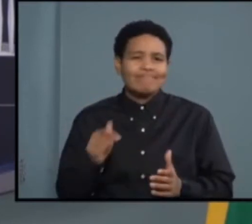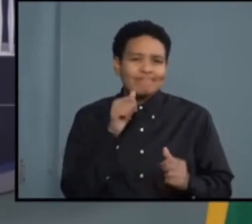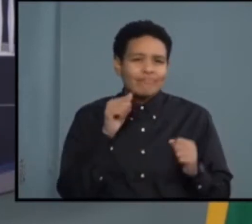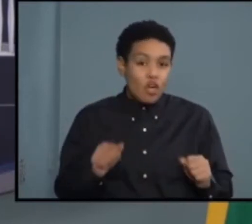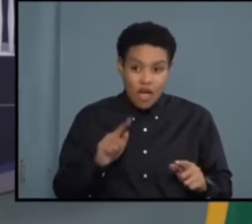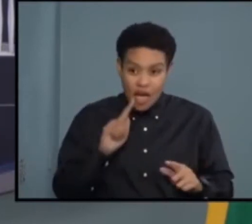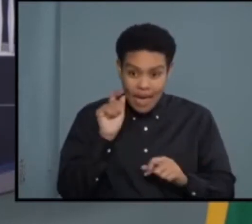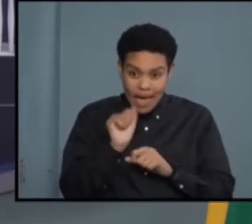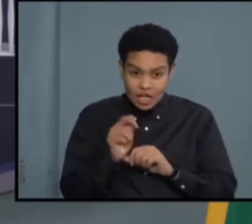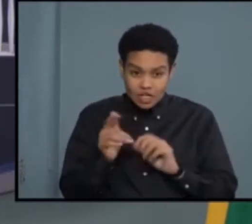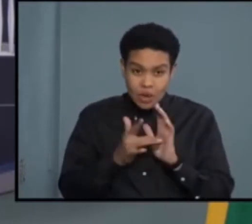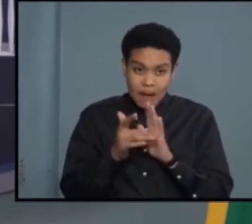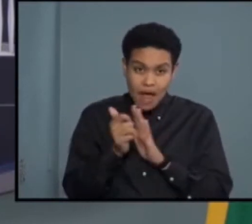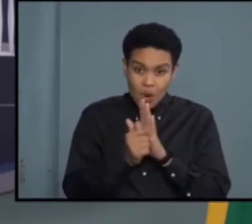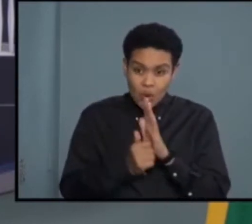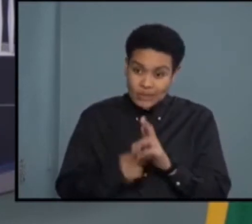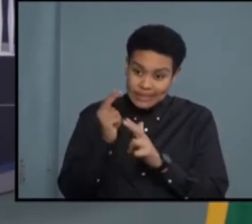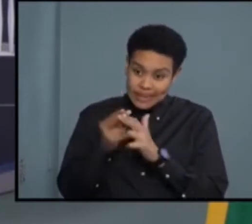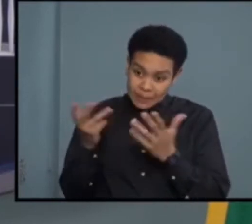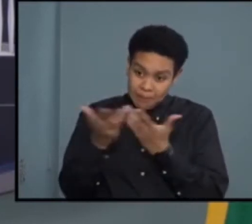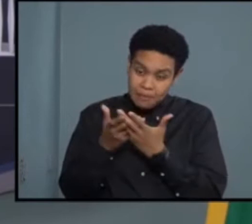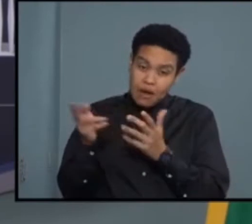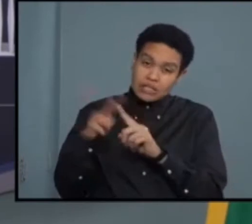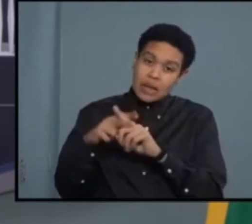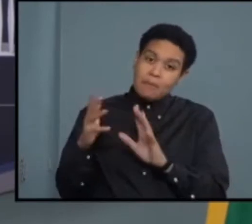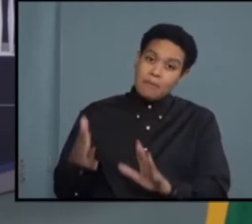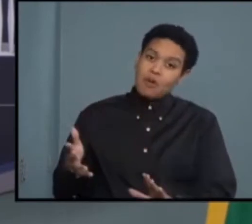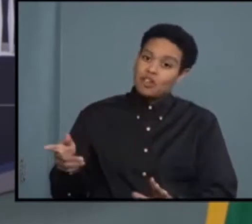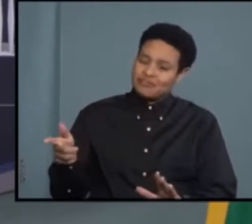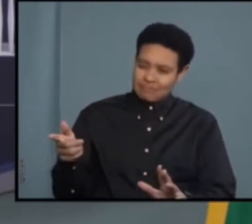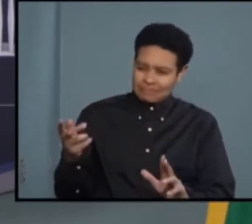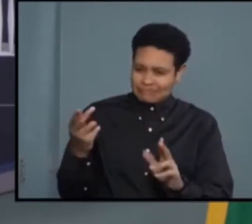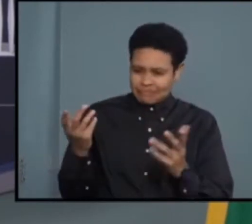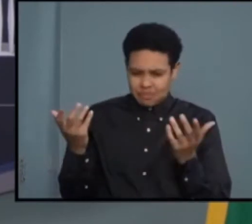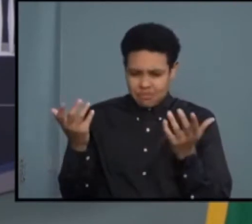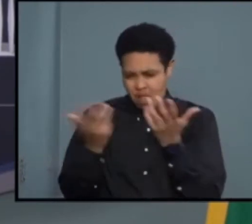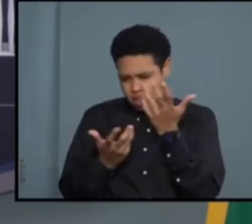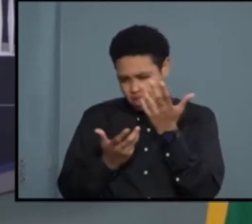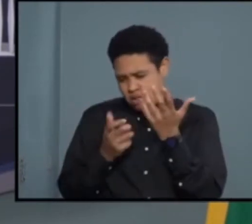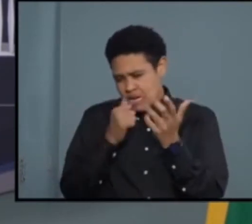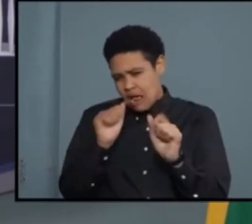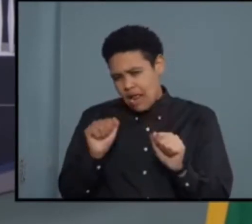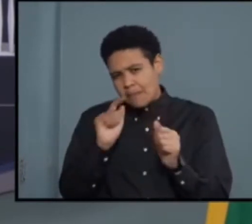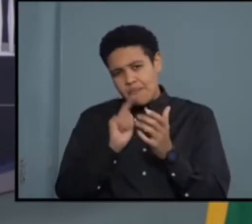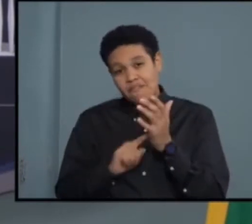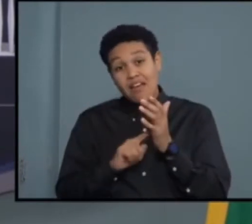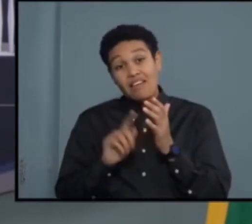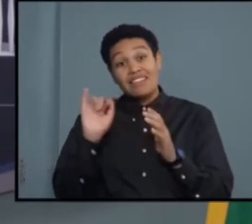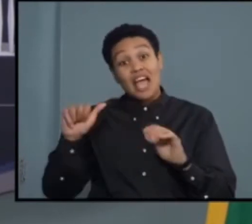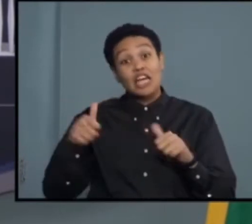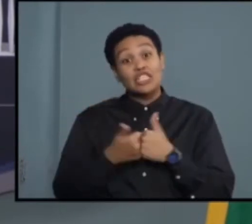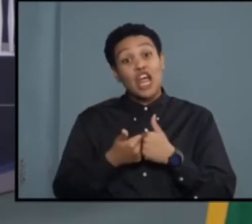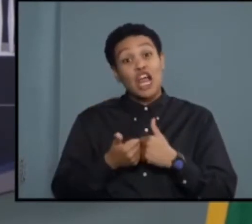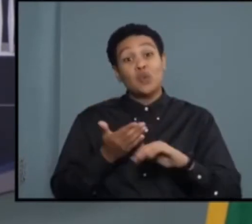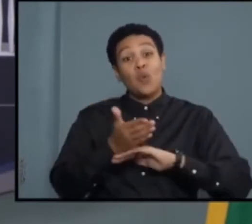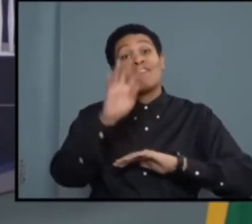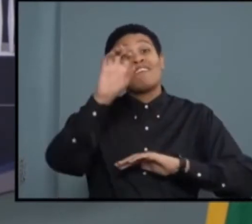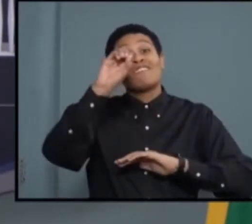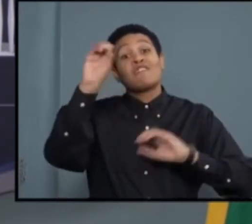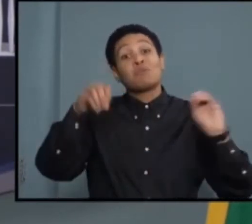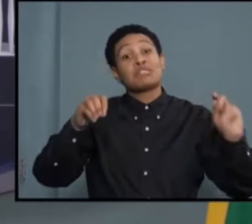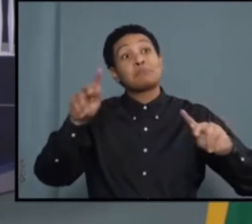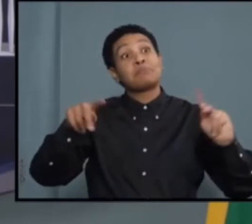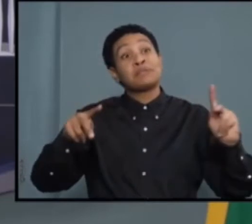bank accounts in the name of the applicants. And that challenge with the bank accounts is over 50%. As,